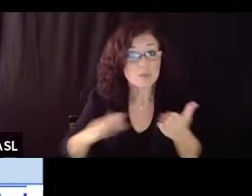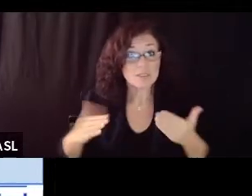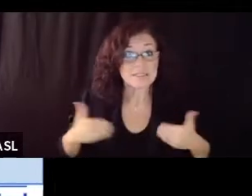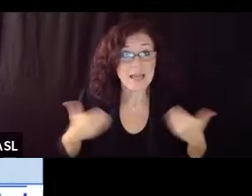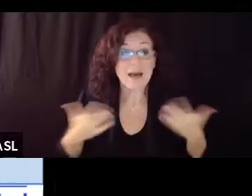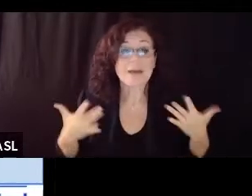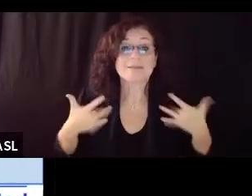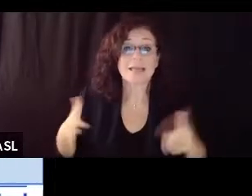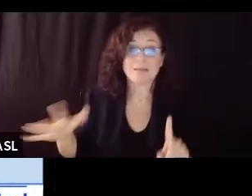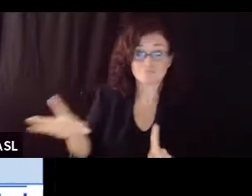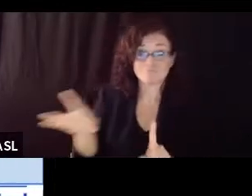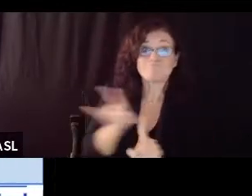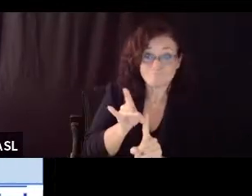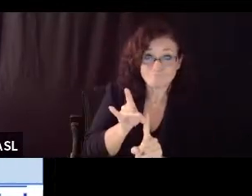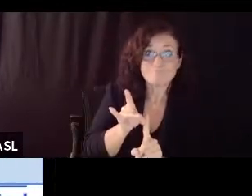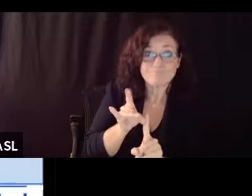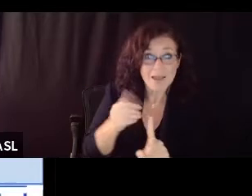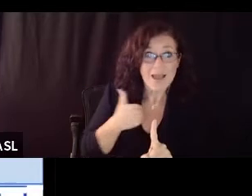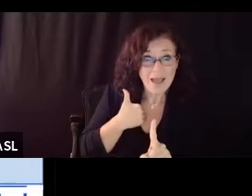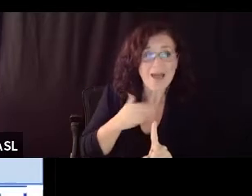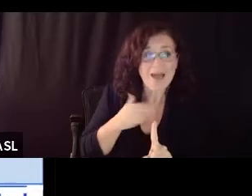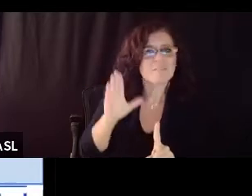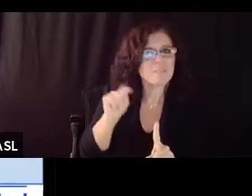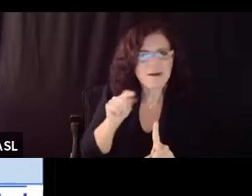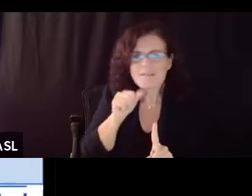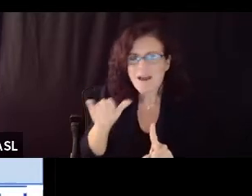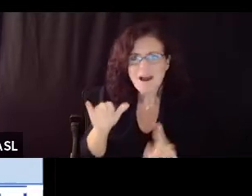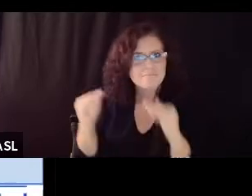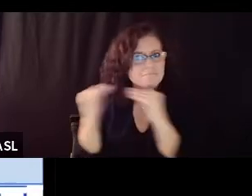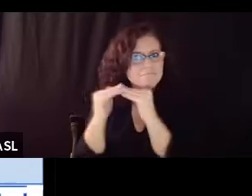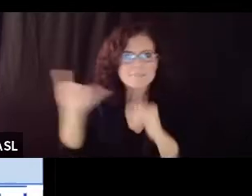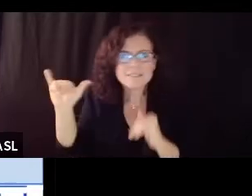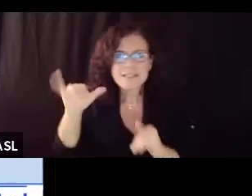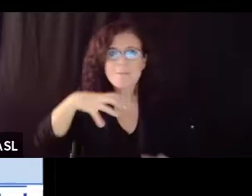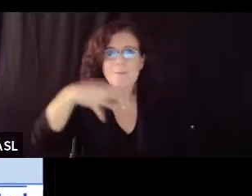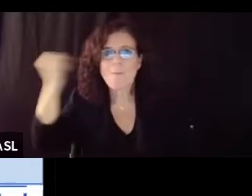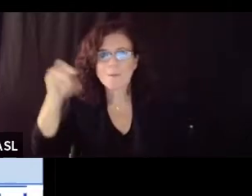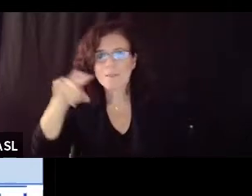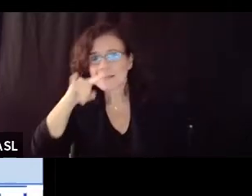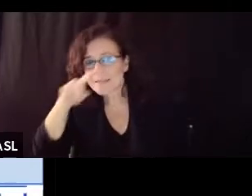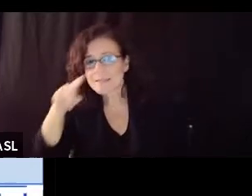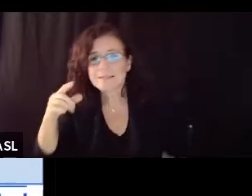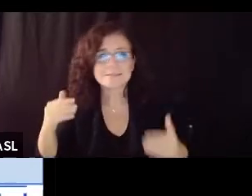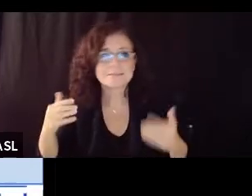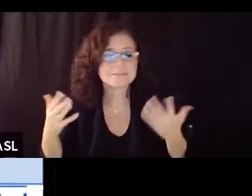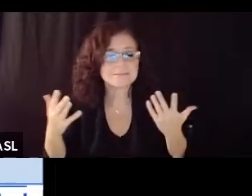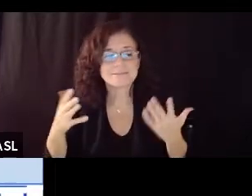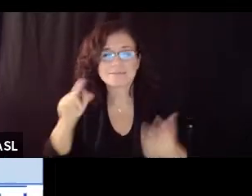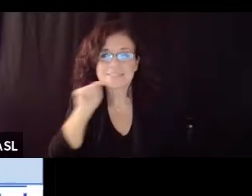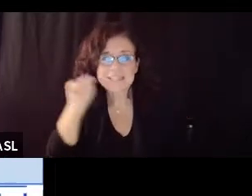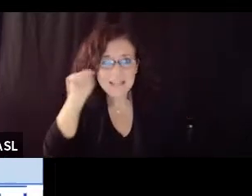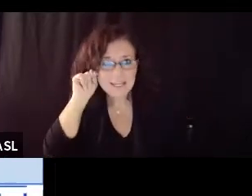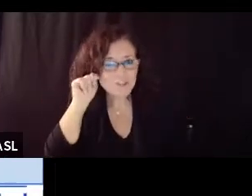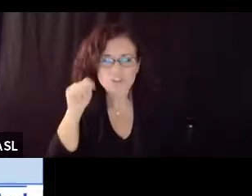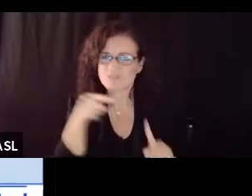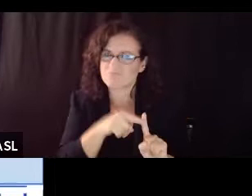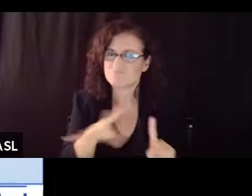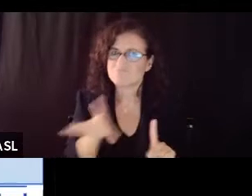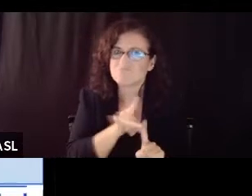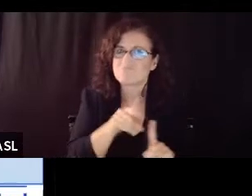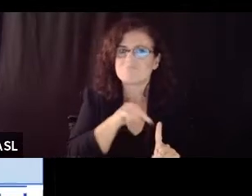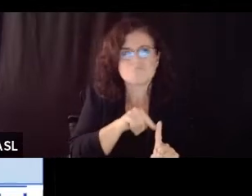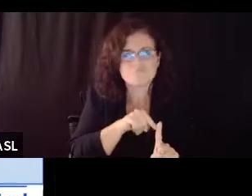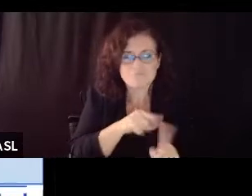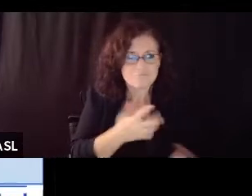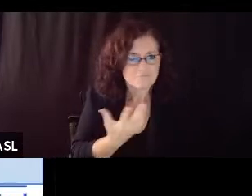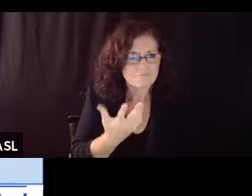rate um as older teens um and that's represented by the one percent